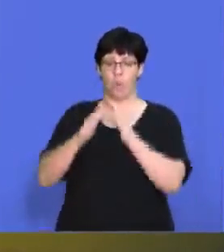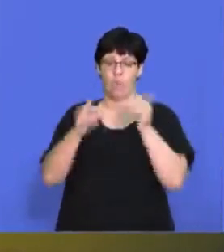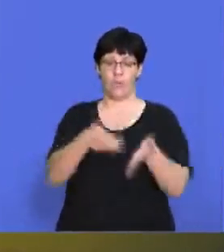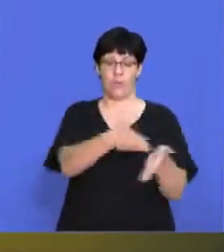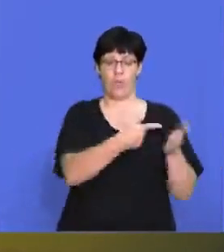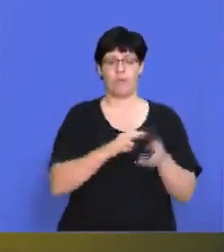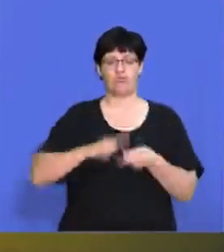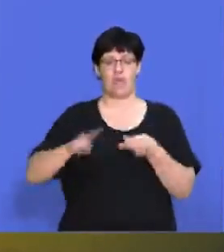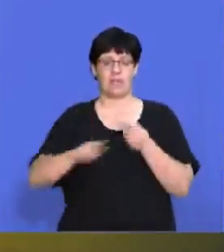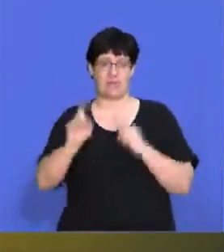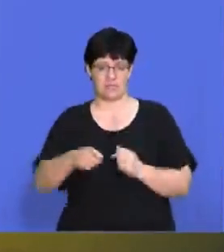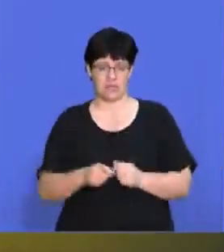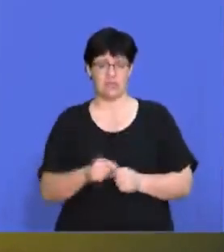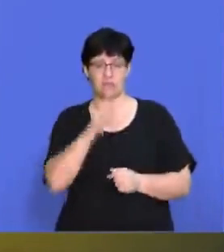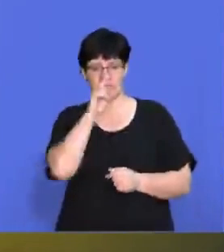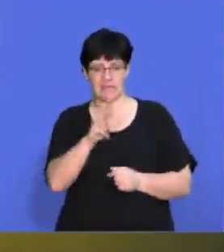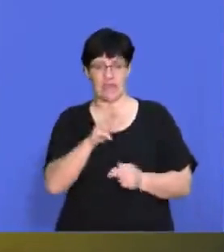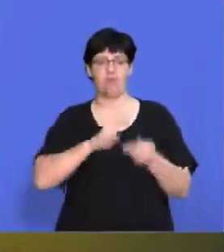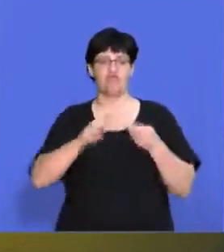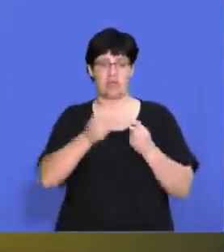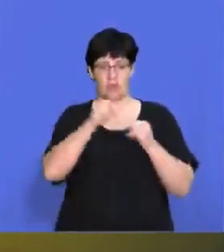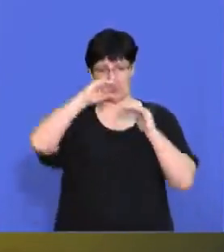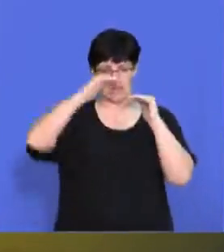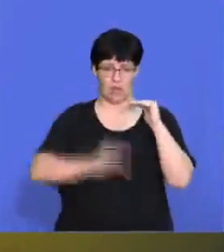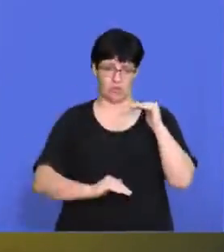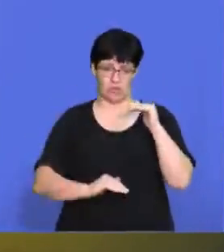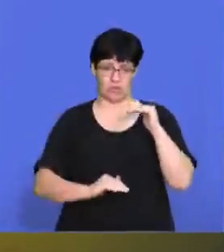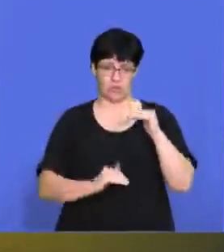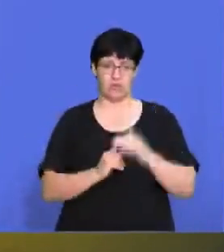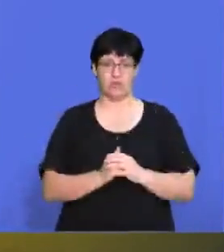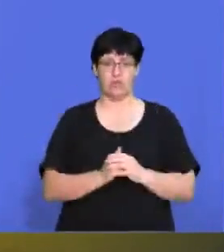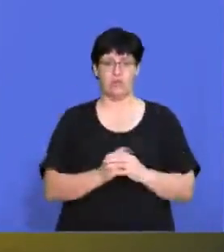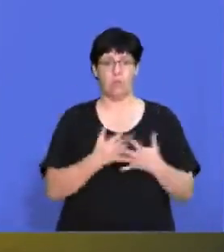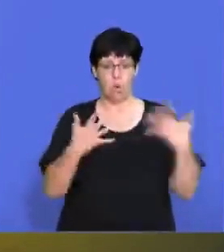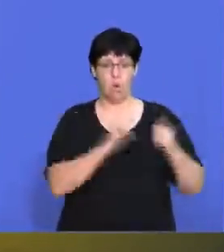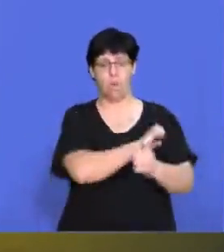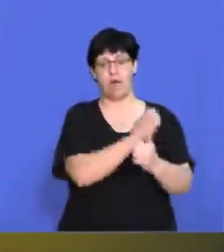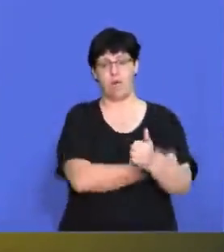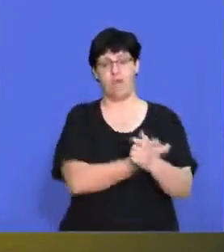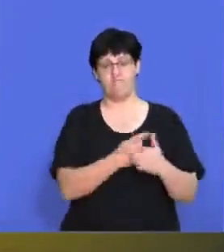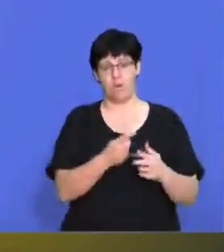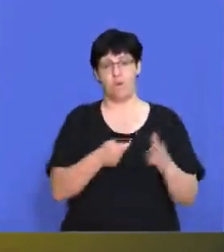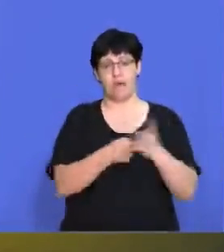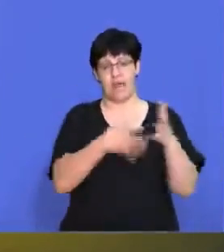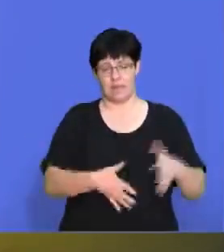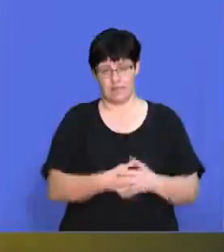rented. So therefore we're going to see the rental prices go down. So now there's a lot more power for the actual buyer.